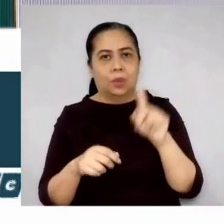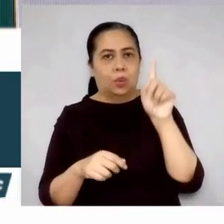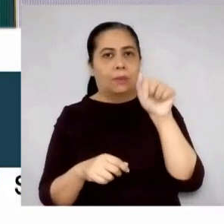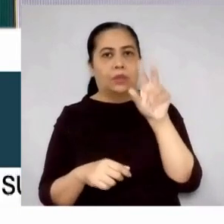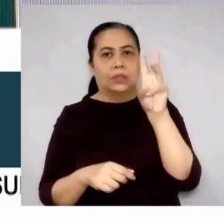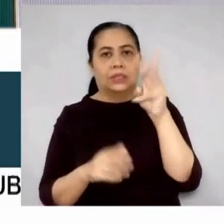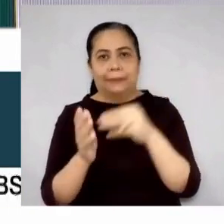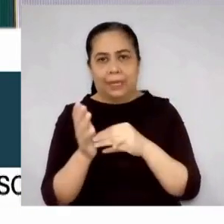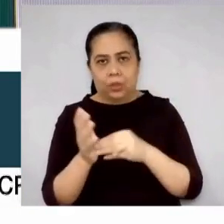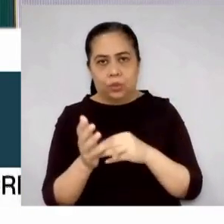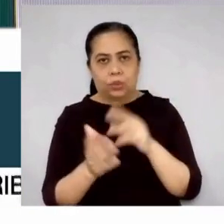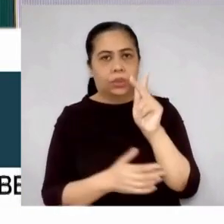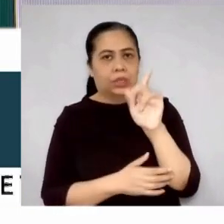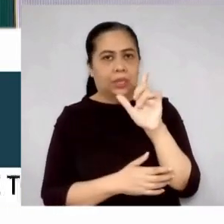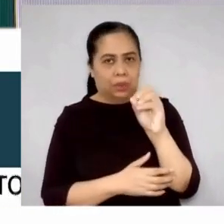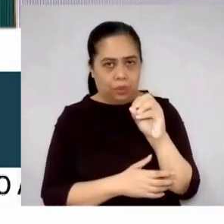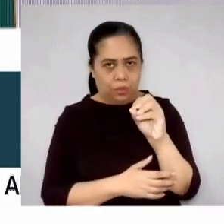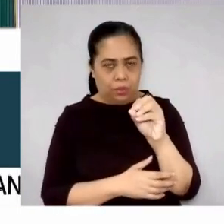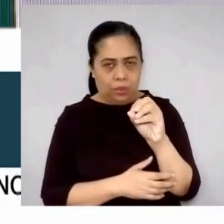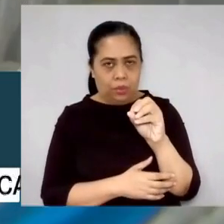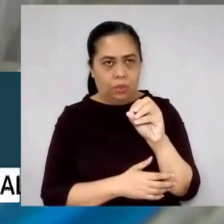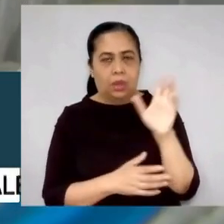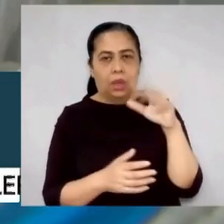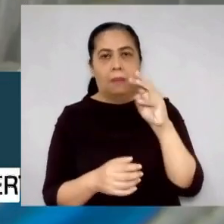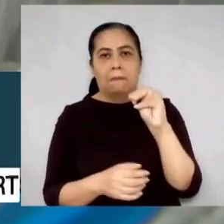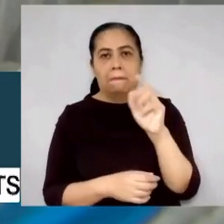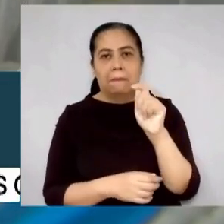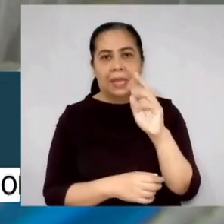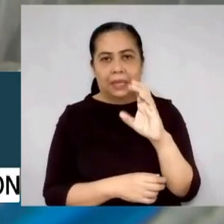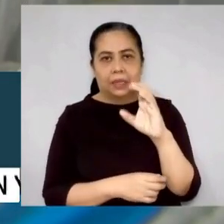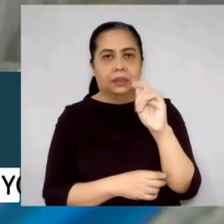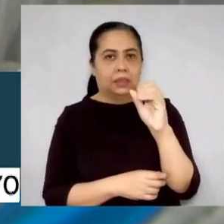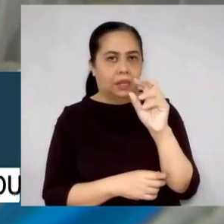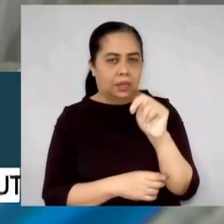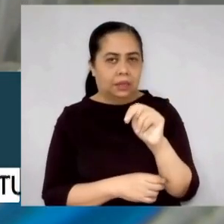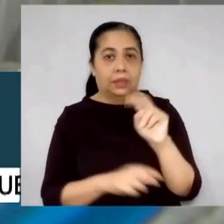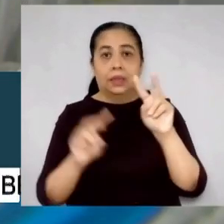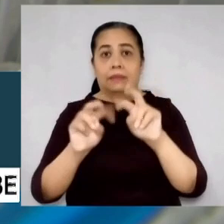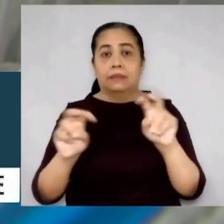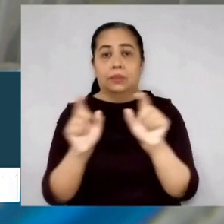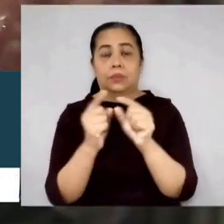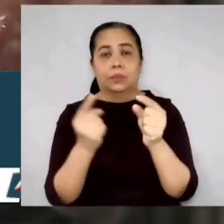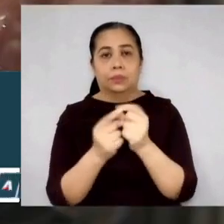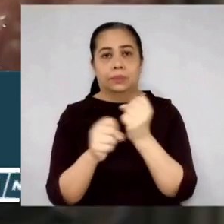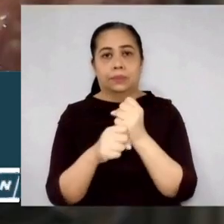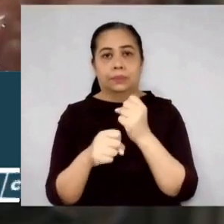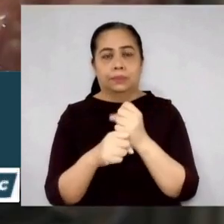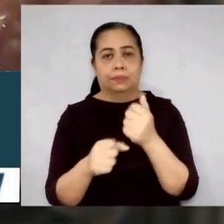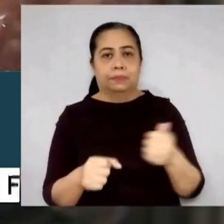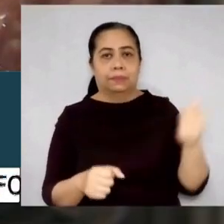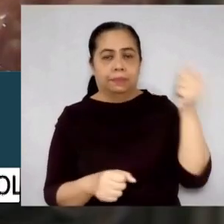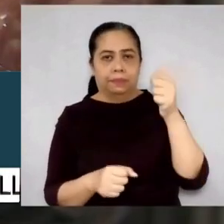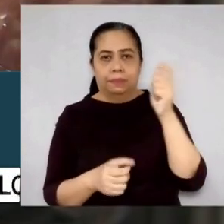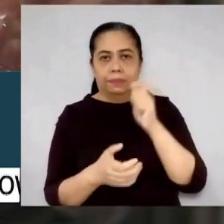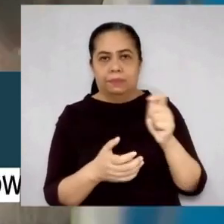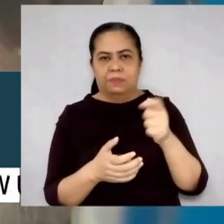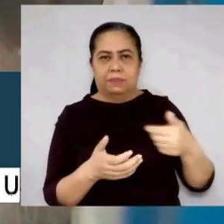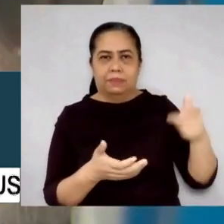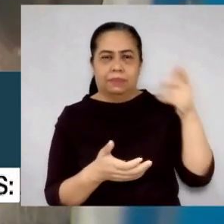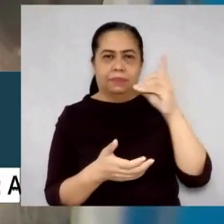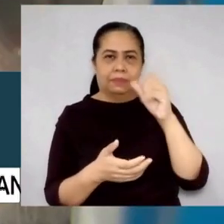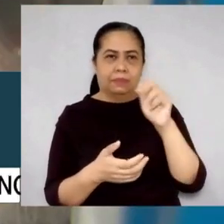metric tons. An investigating group created by Secretary Dar meanwhile alleges that some